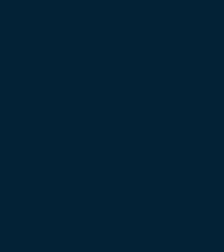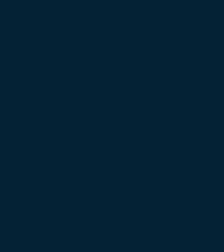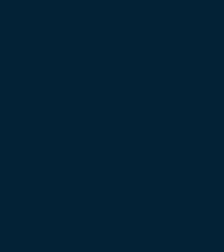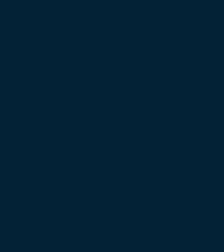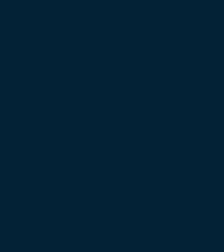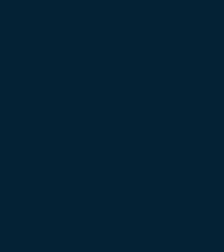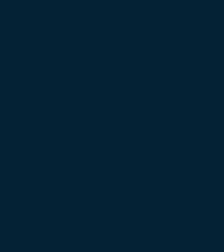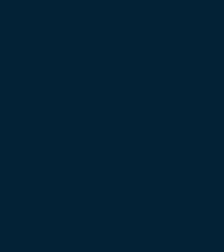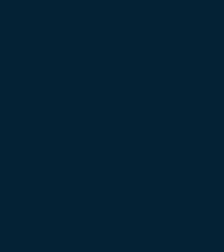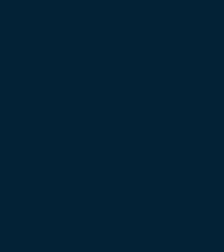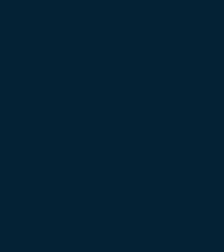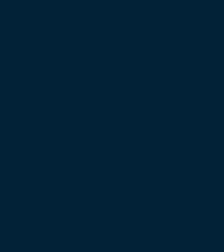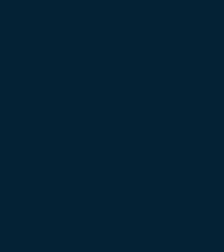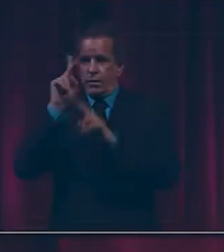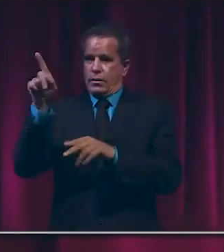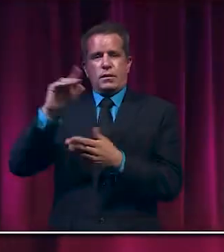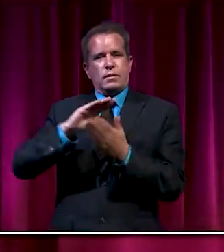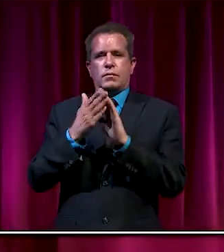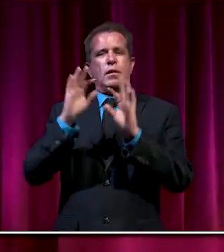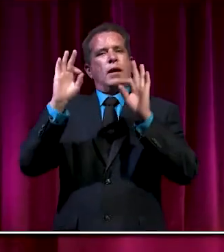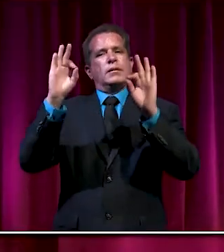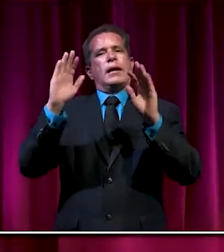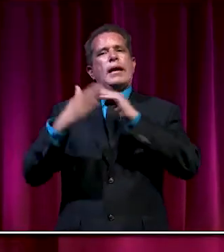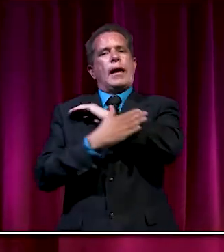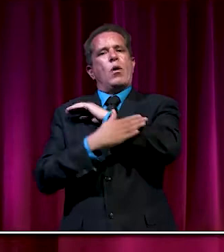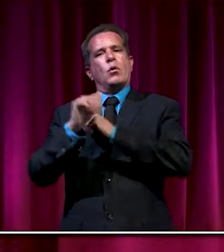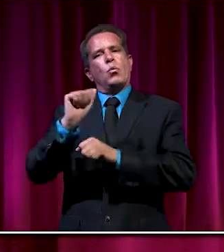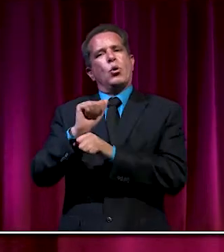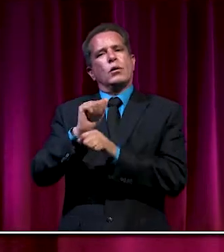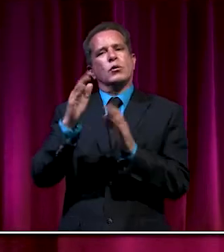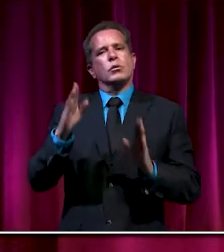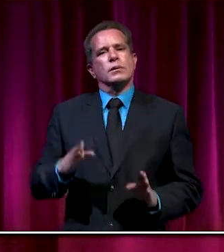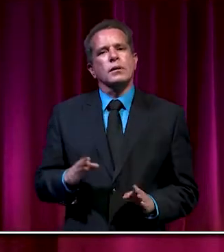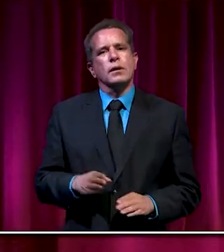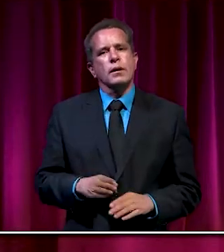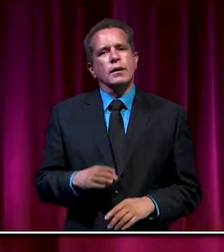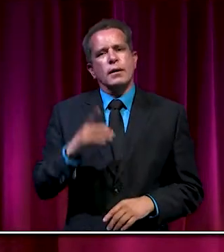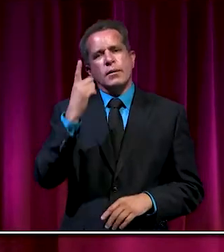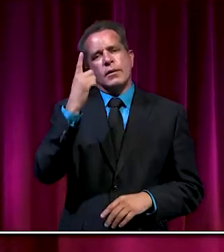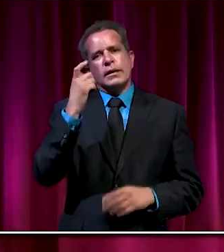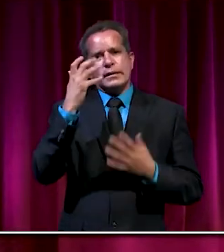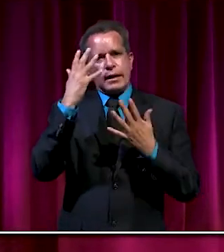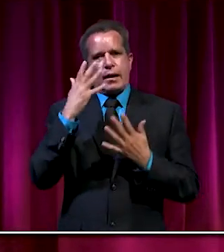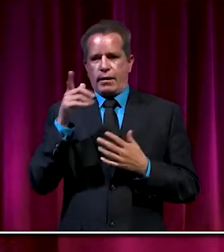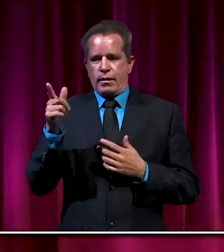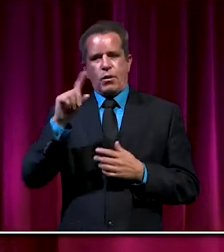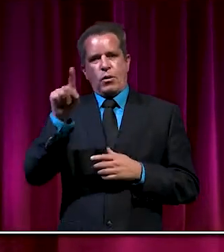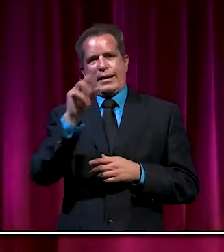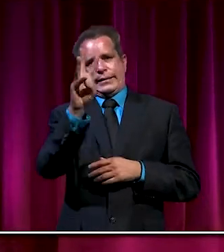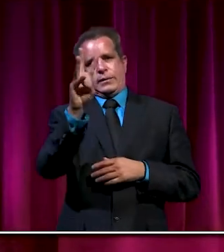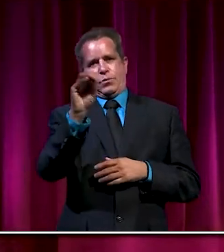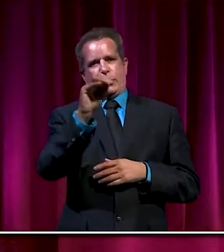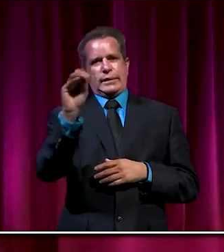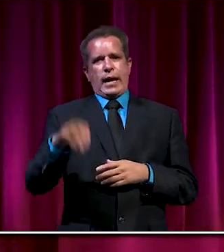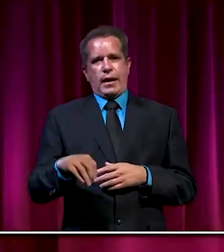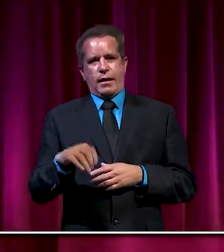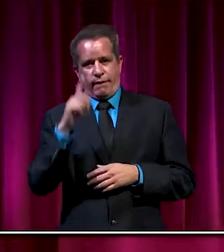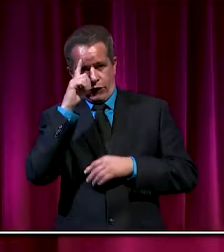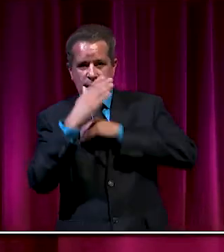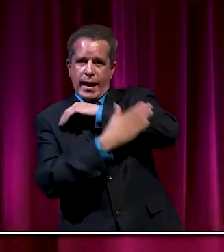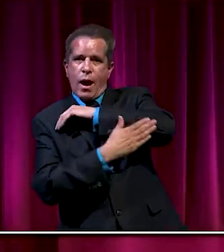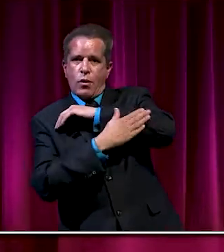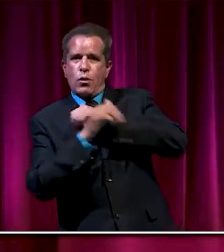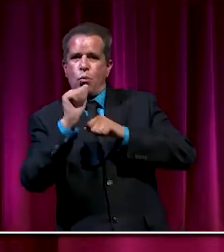You see, veterans make great county workers, but sadly, they only make up 6% of our county workforce.